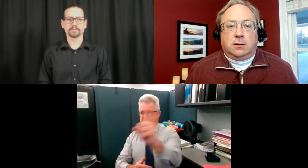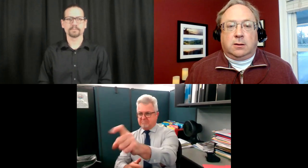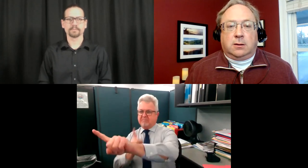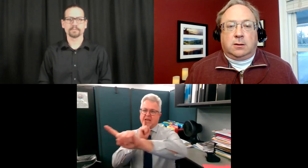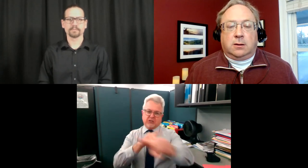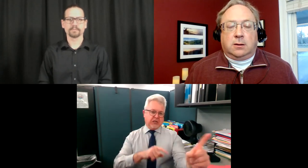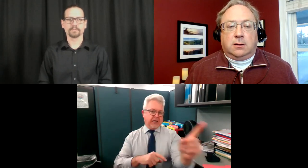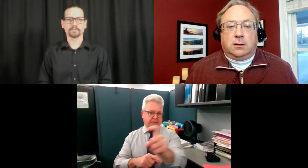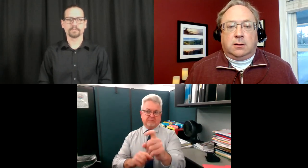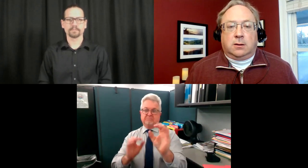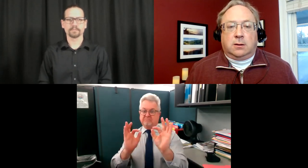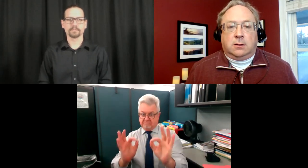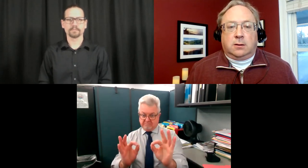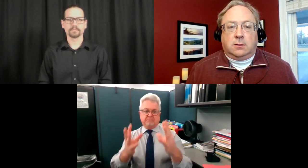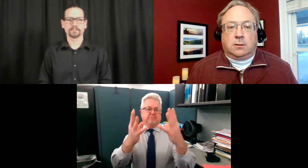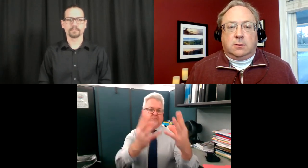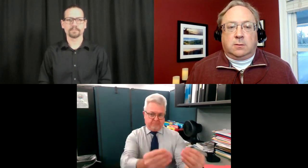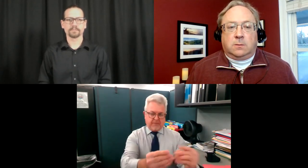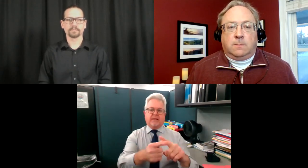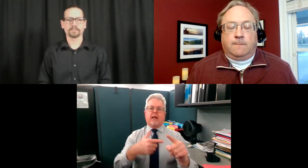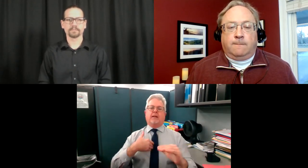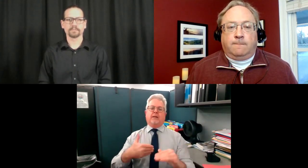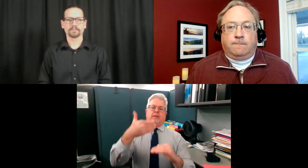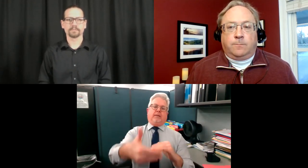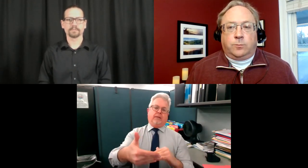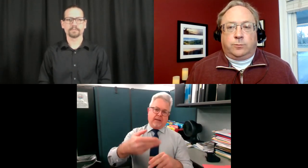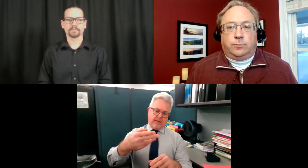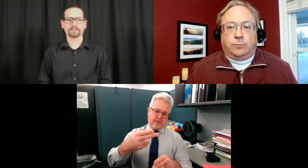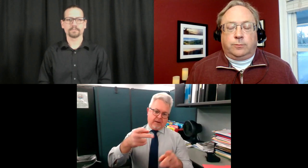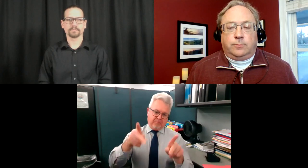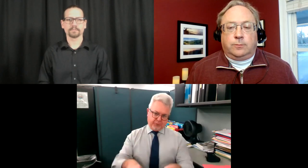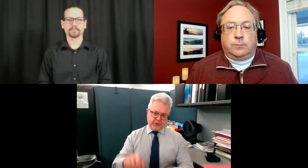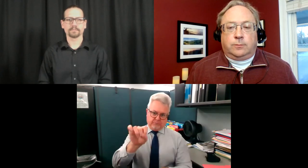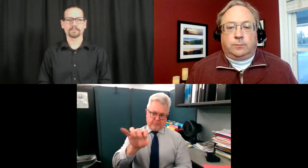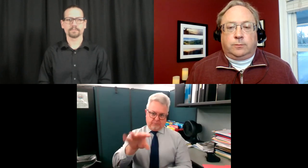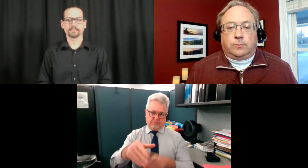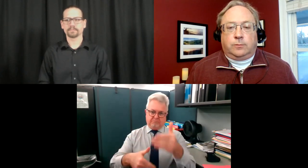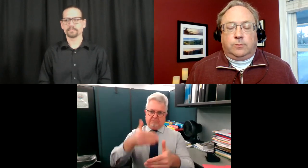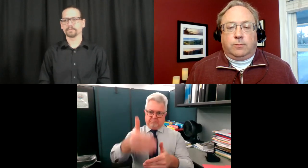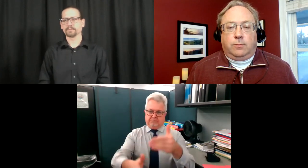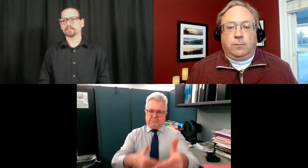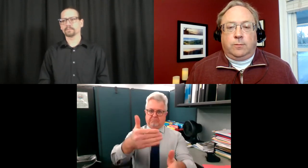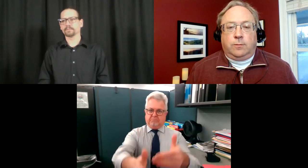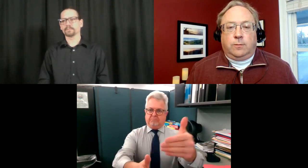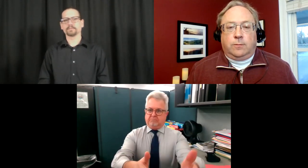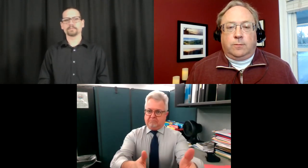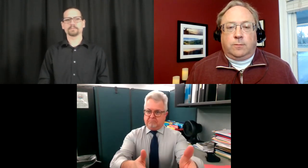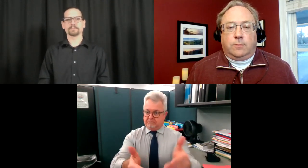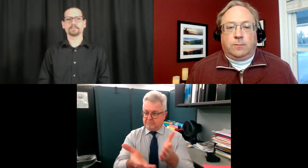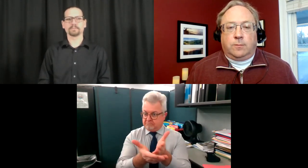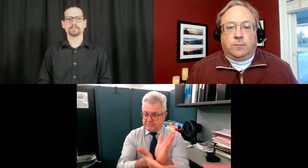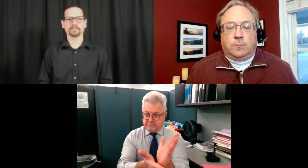on a first-come, first-served basis. And as I call upon your name, then you can open up your camera, and then, you know,